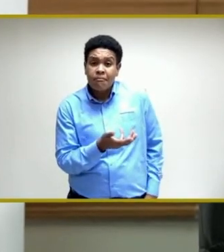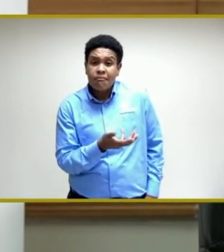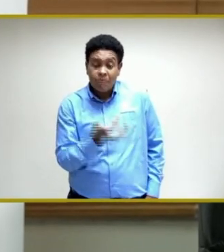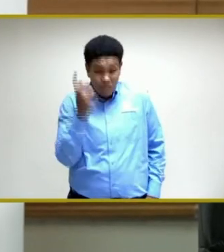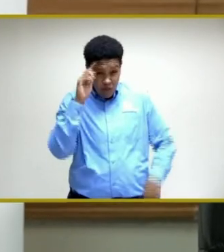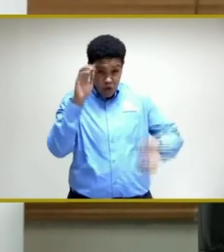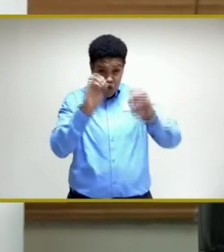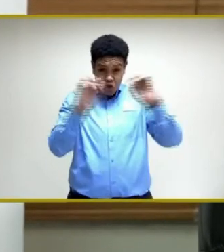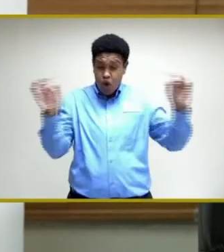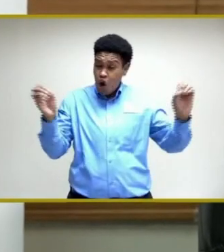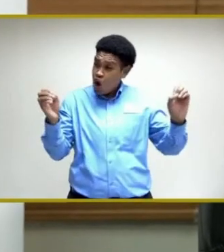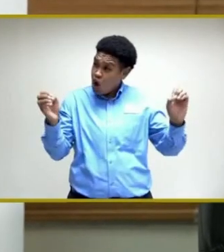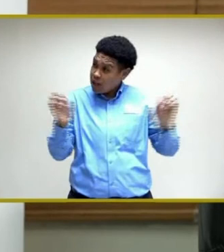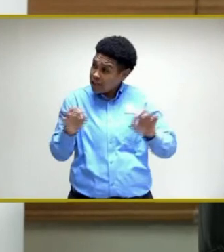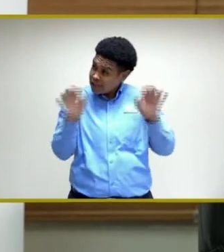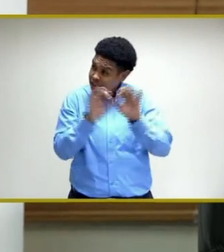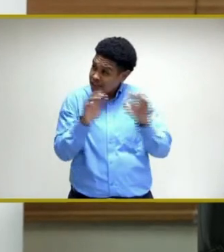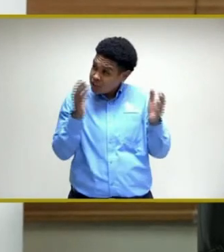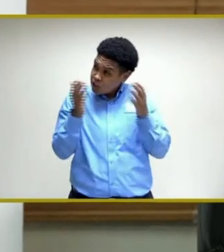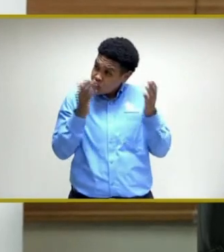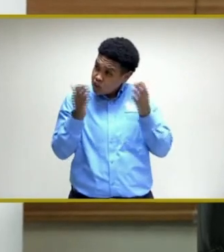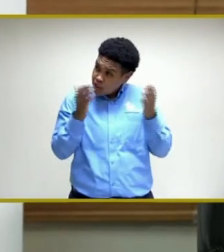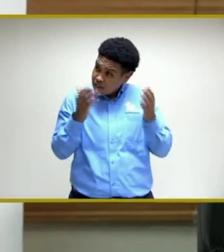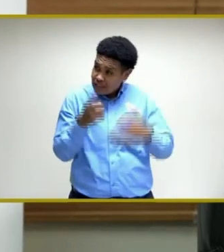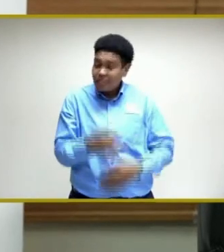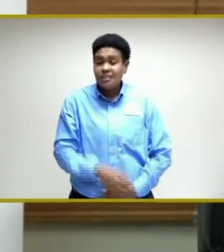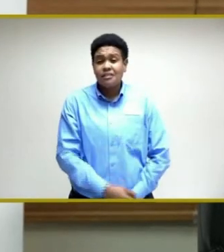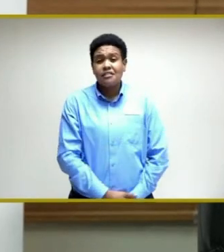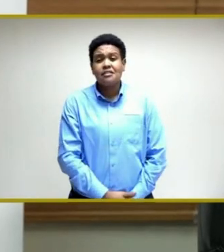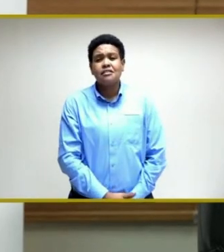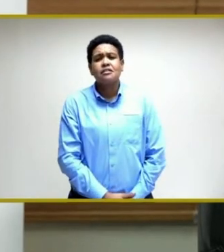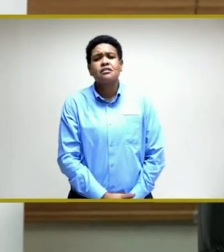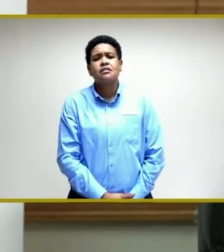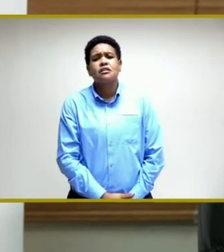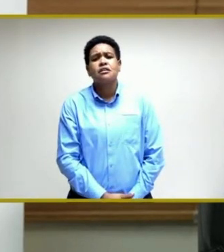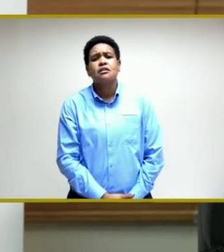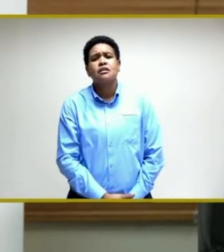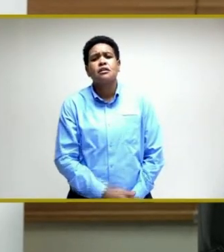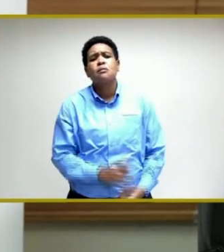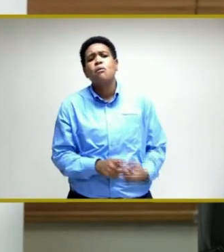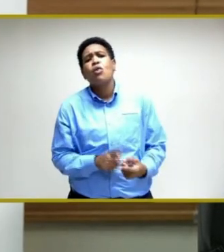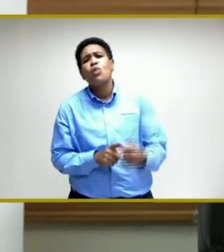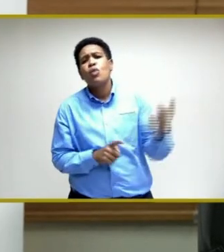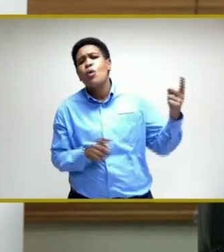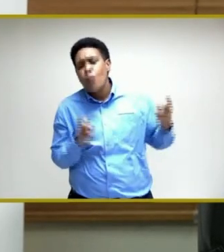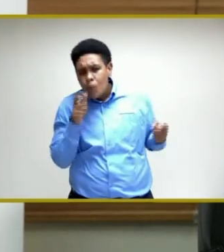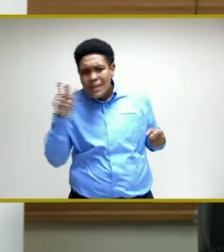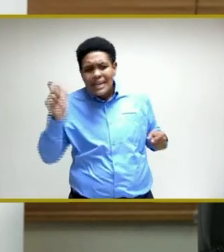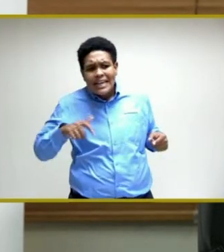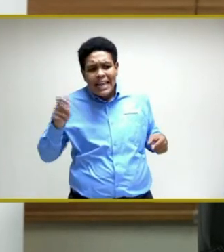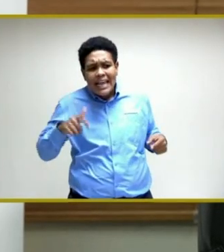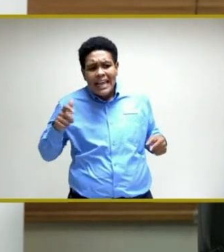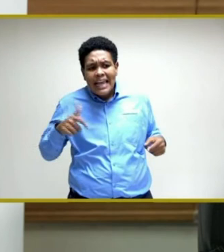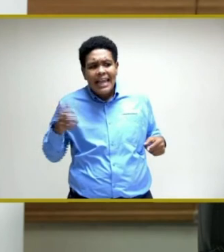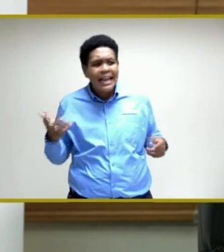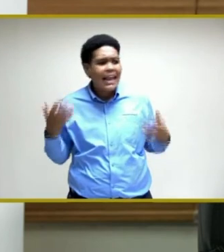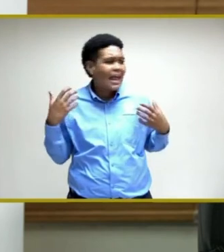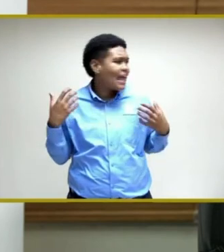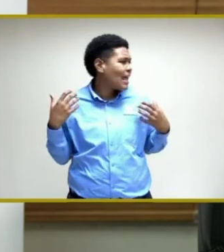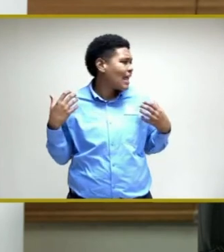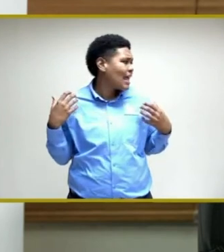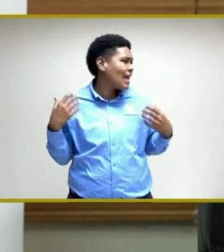non-essential services and to those who need the help